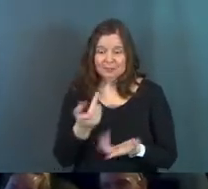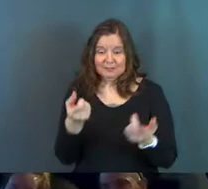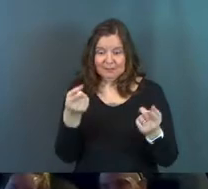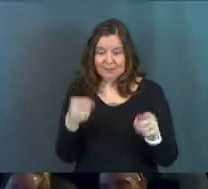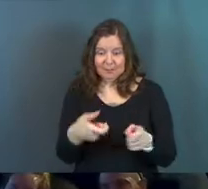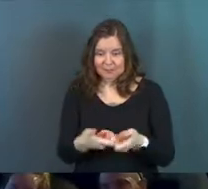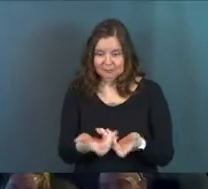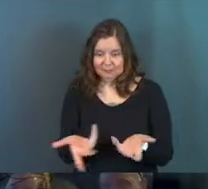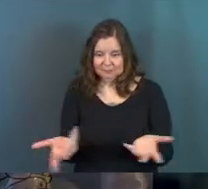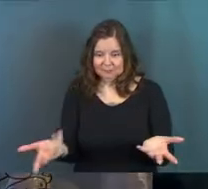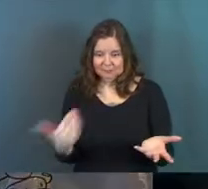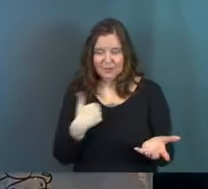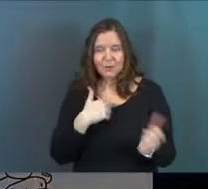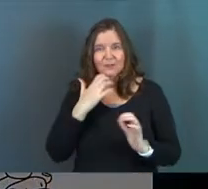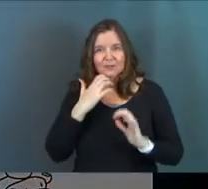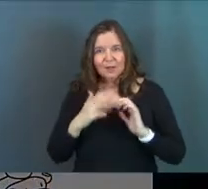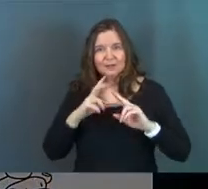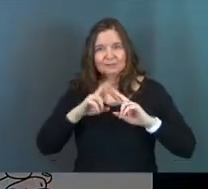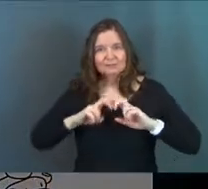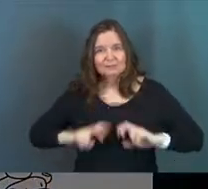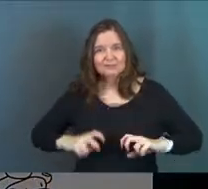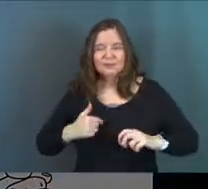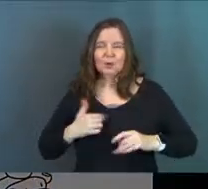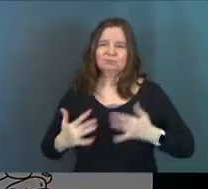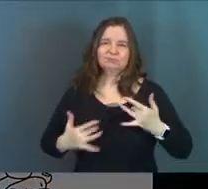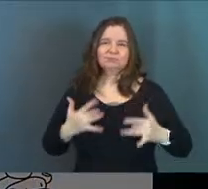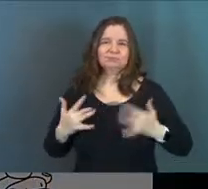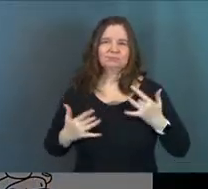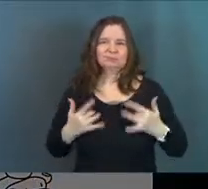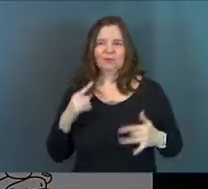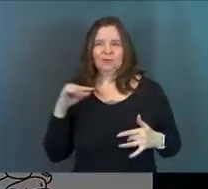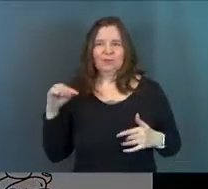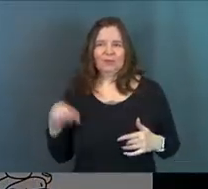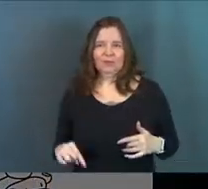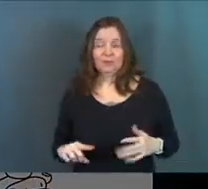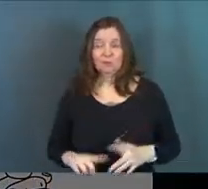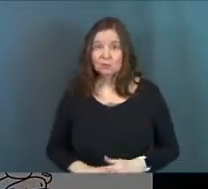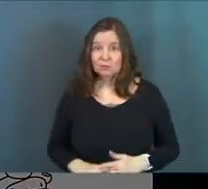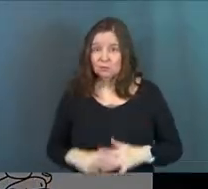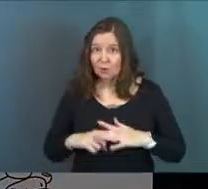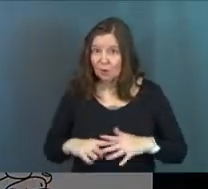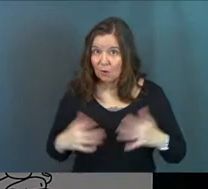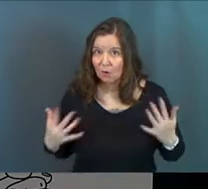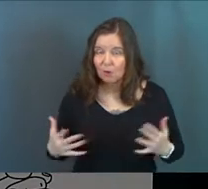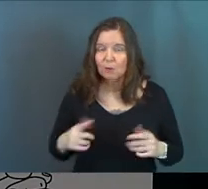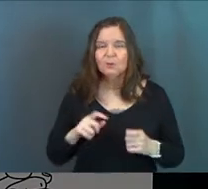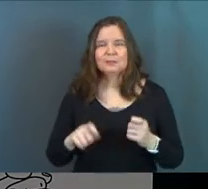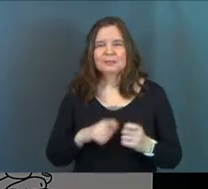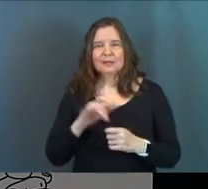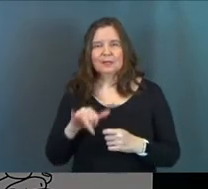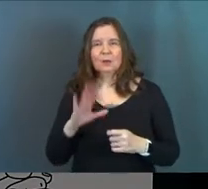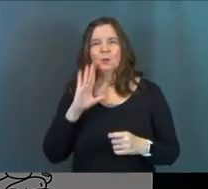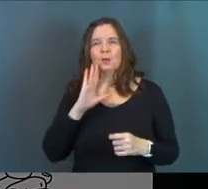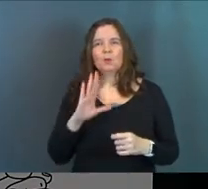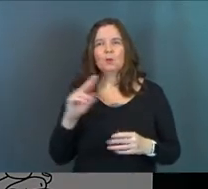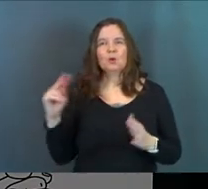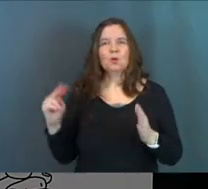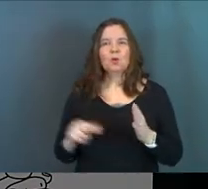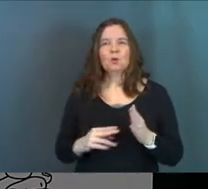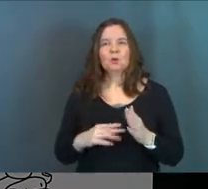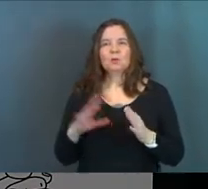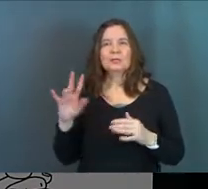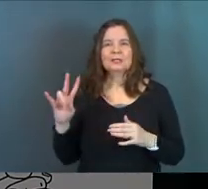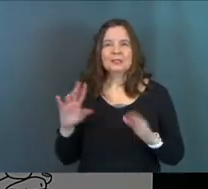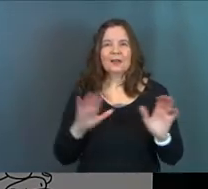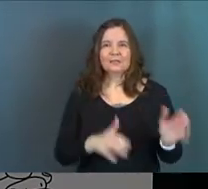and to have good conversation, get into the details of it. So I'm very, very excited for this. To start it off, we're going to do exactly that. We're going to look through